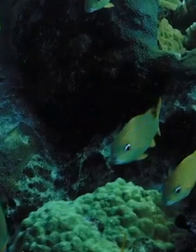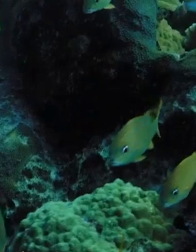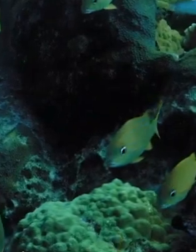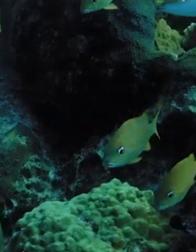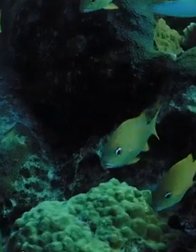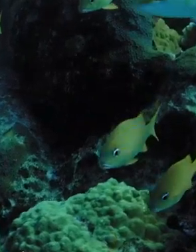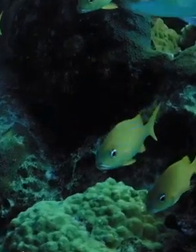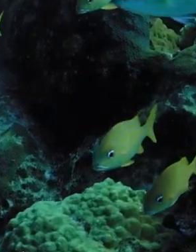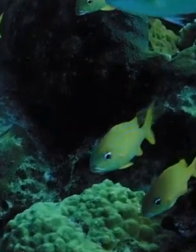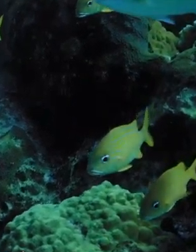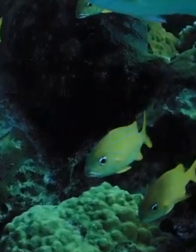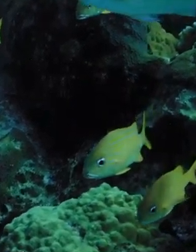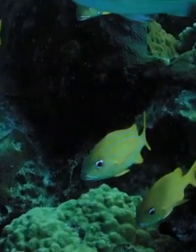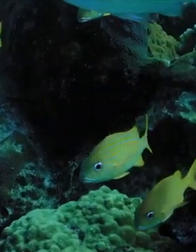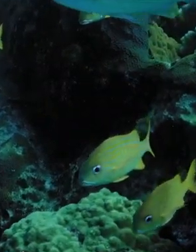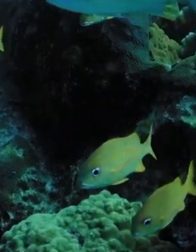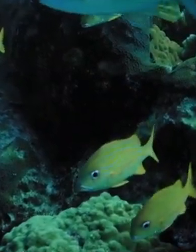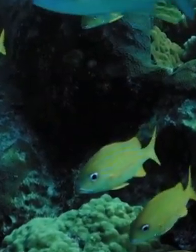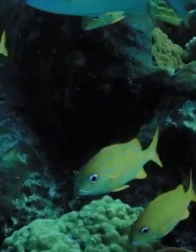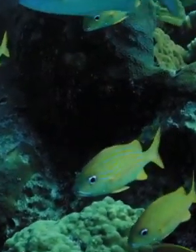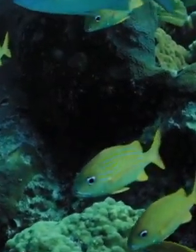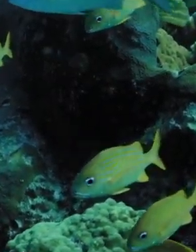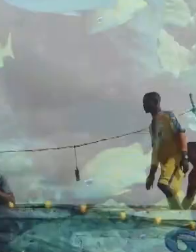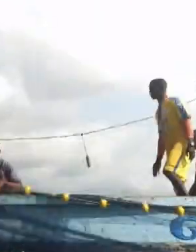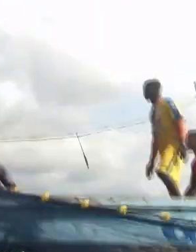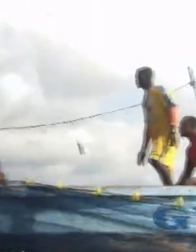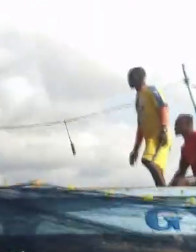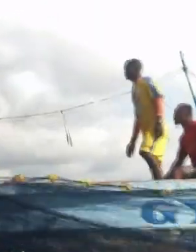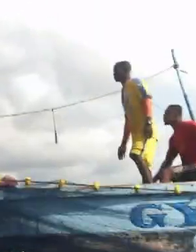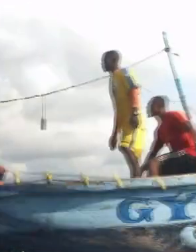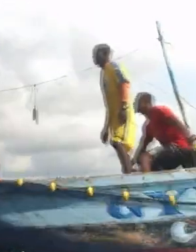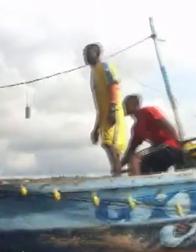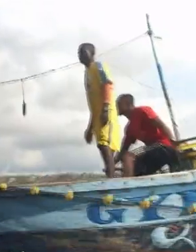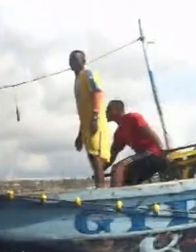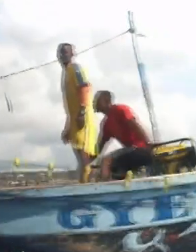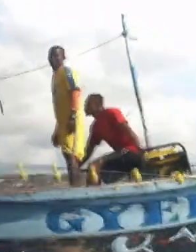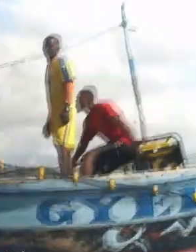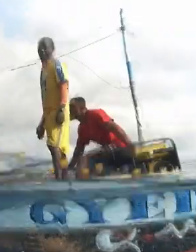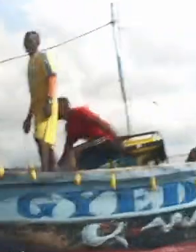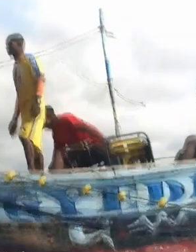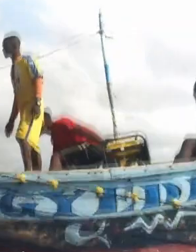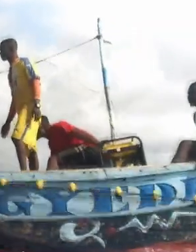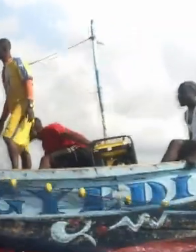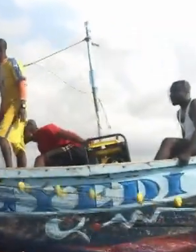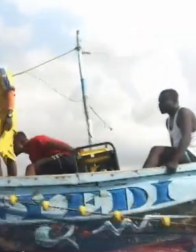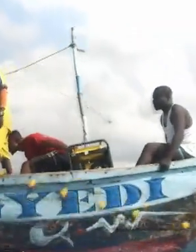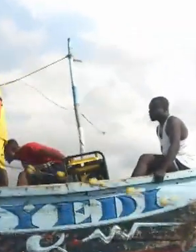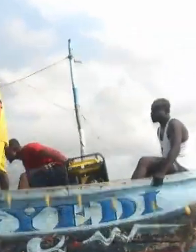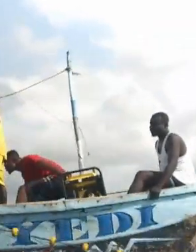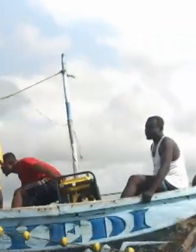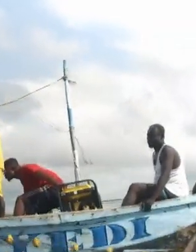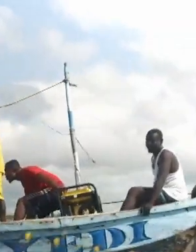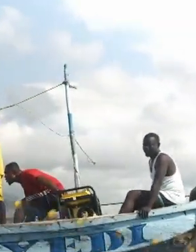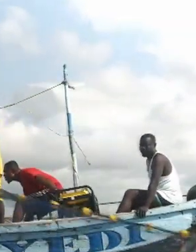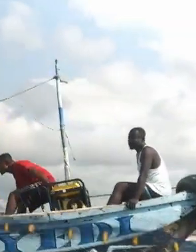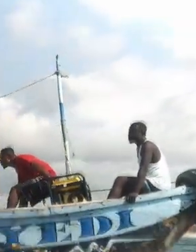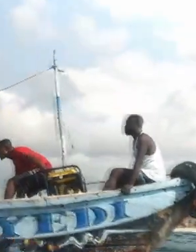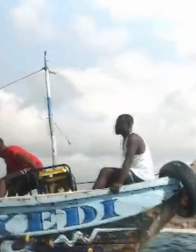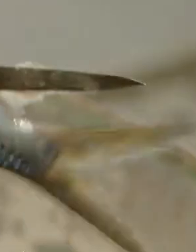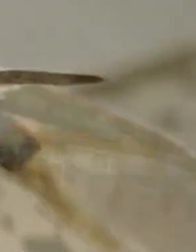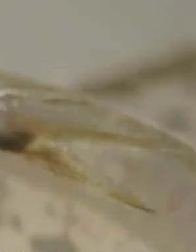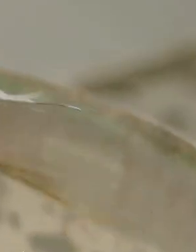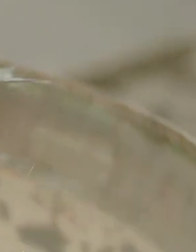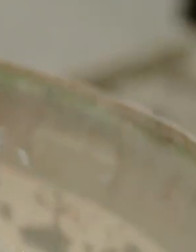Climate change has fish on the move, creating an uncertain future for millions of people who depend on fish for